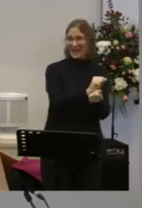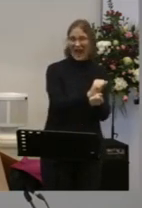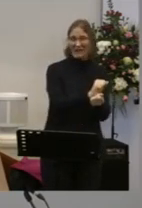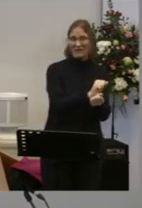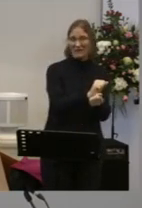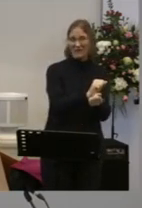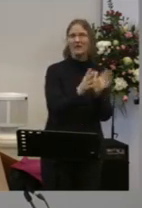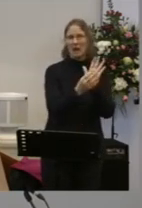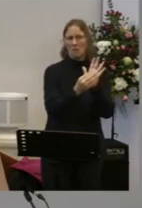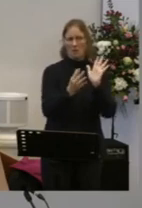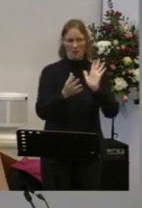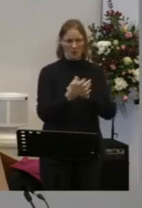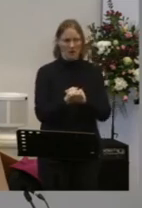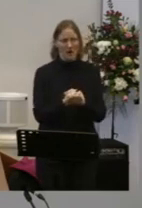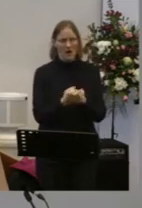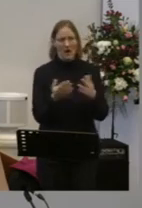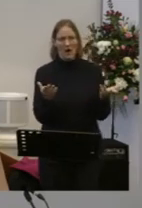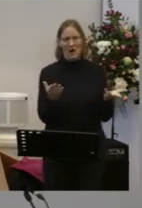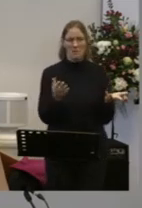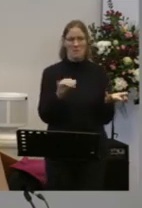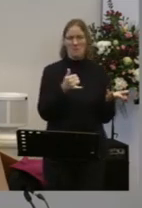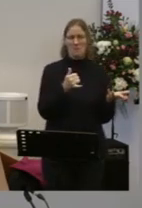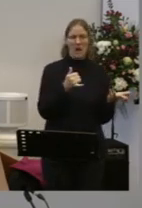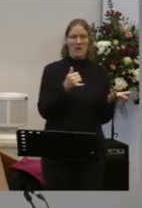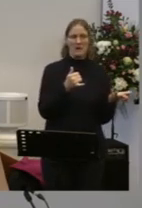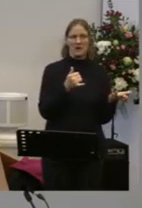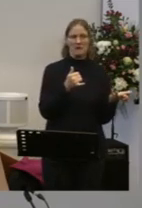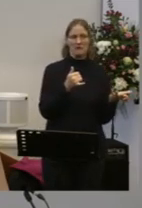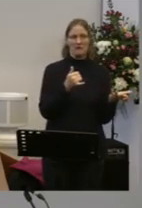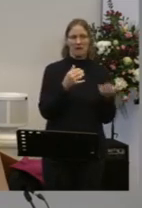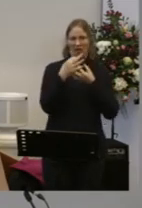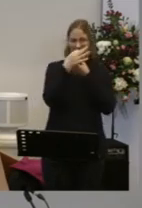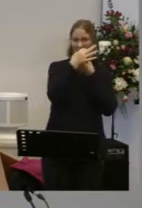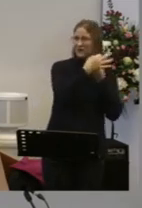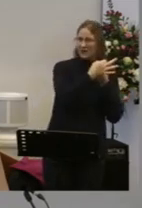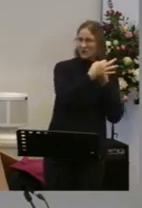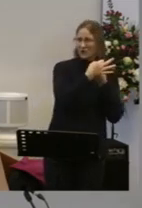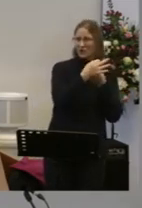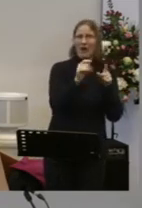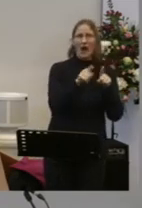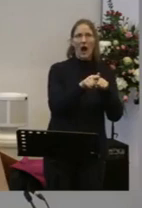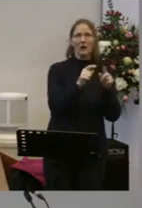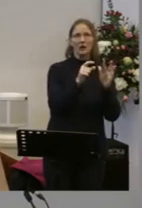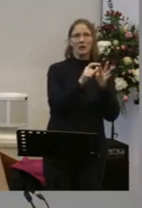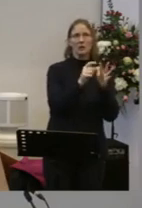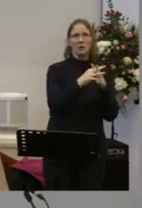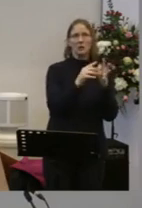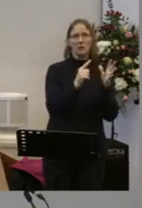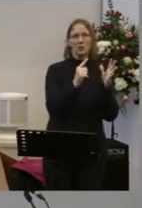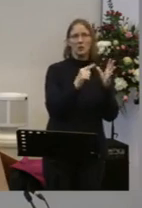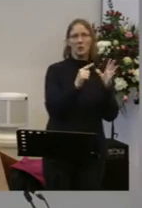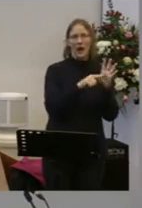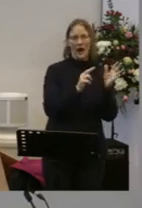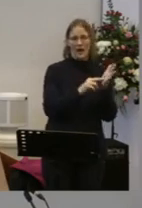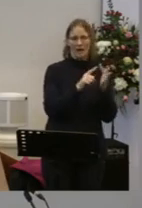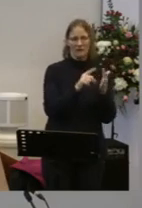slaves To something It might not be a slave to an addiction Like that guy we saw on the video But